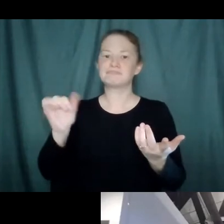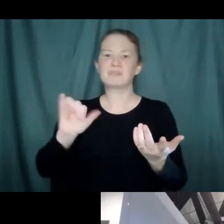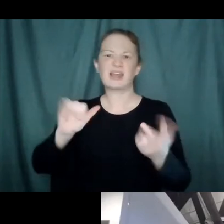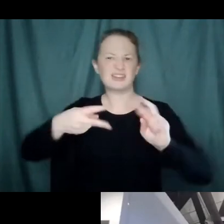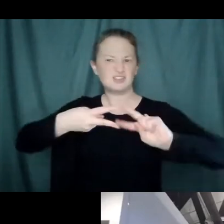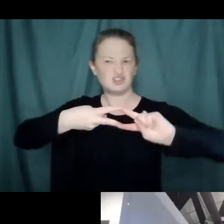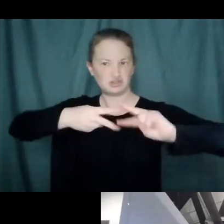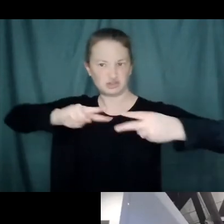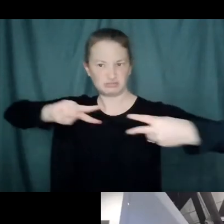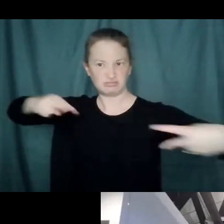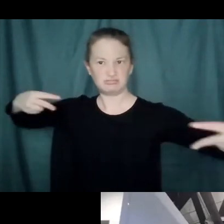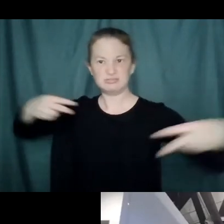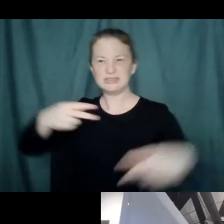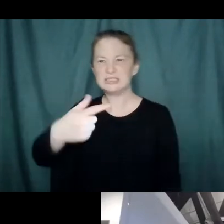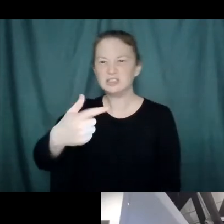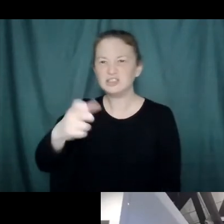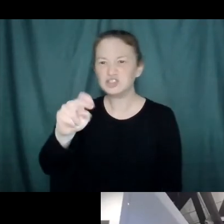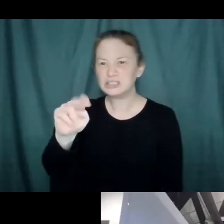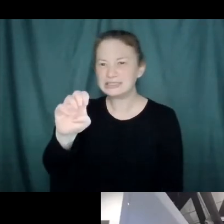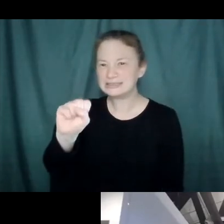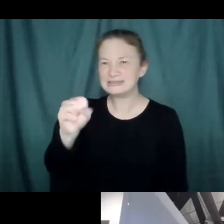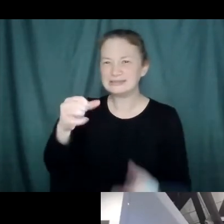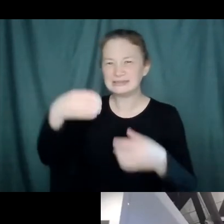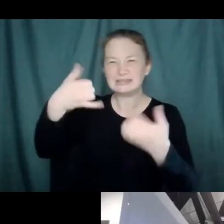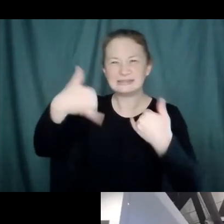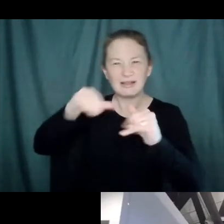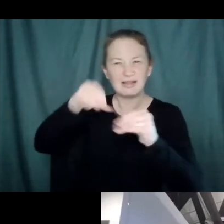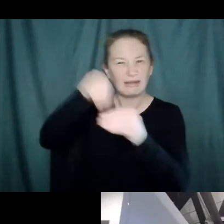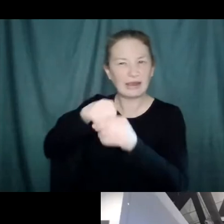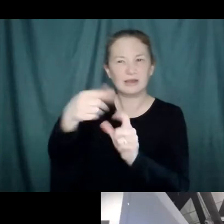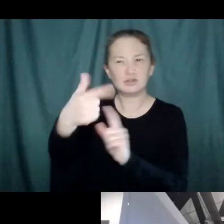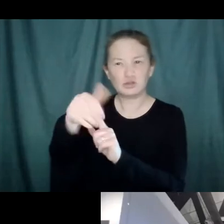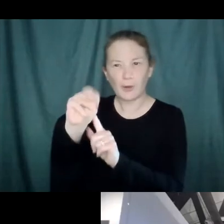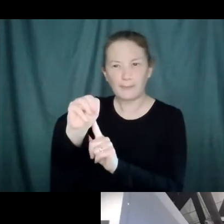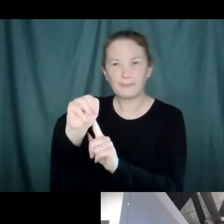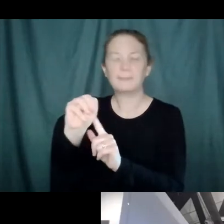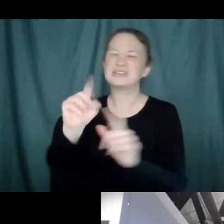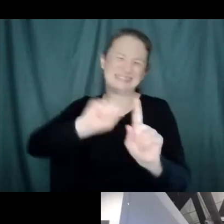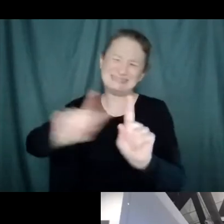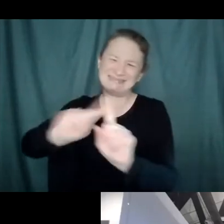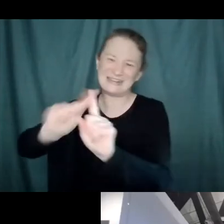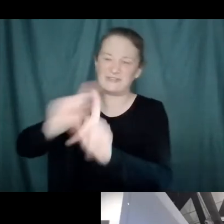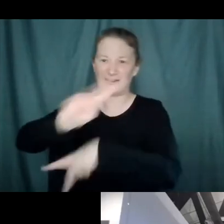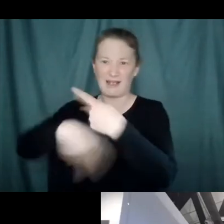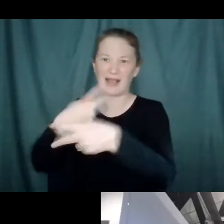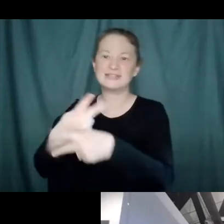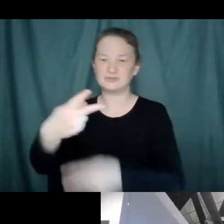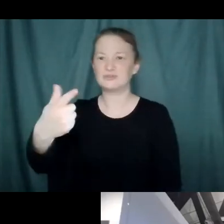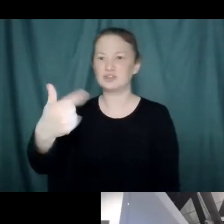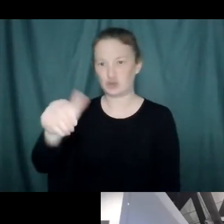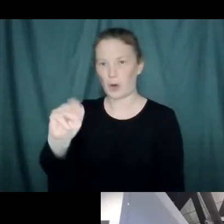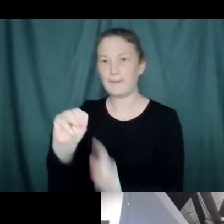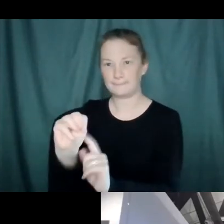make one of those proteins. It can actually be one of these viruses. The measles vaccine is a live virus, but it's been